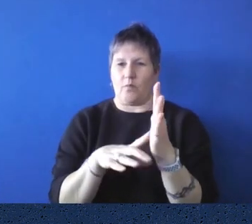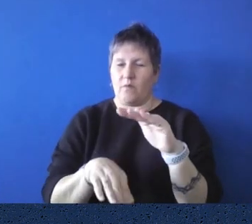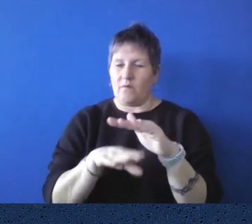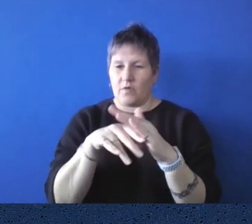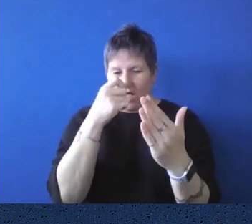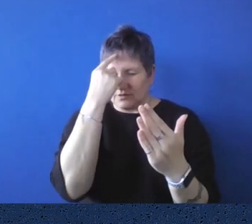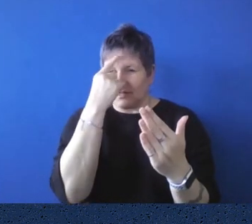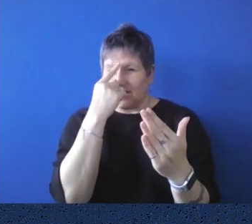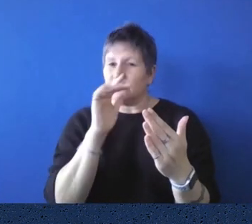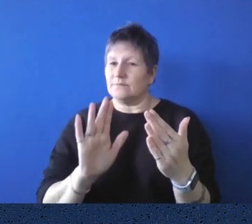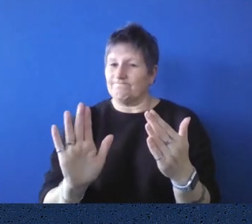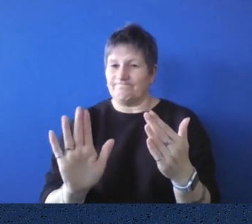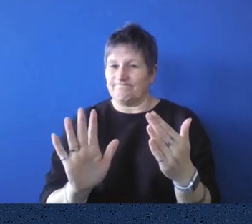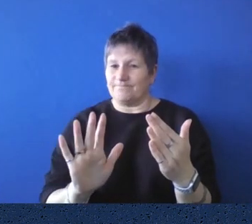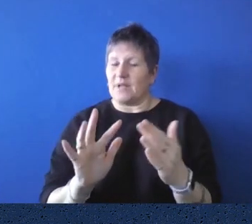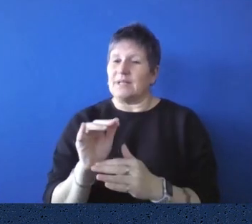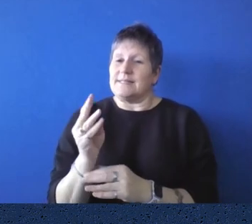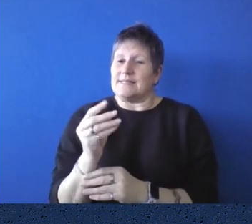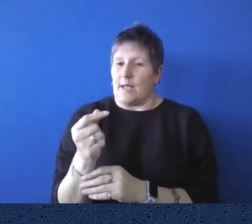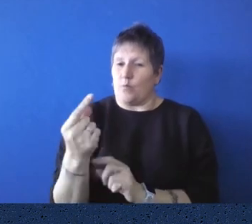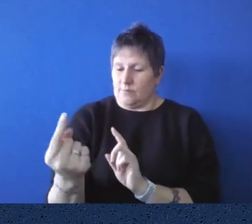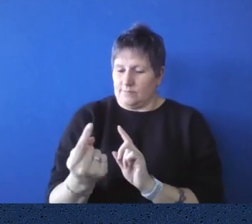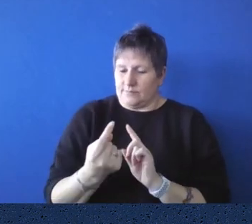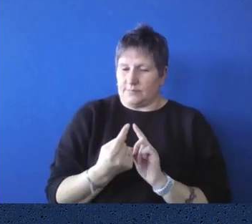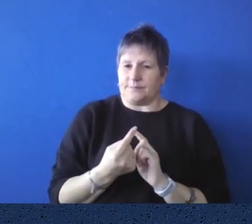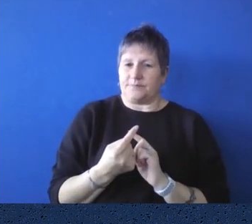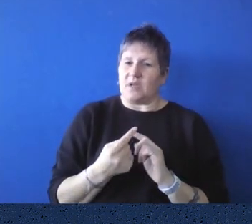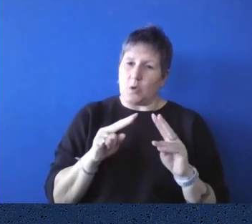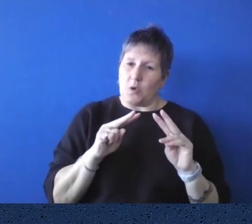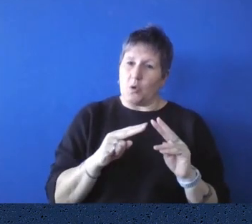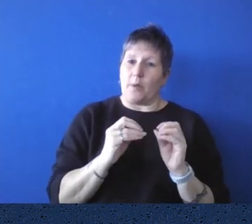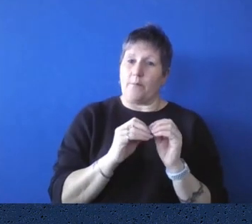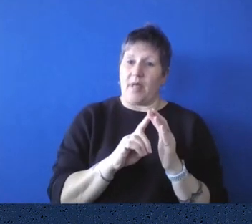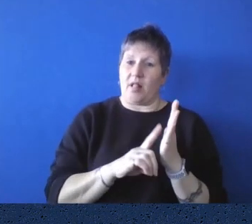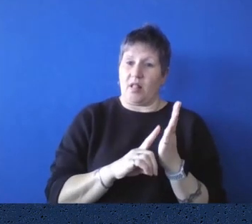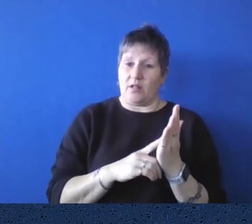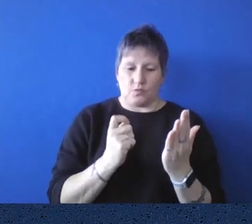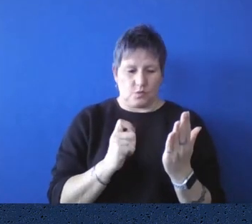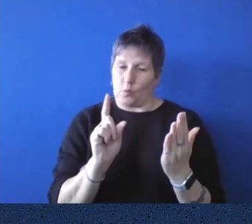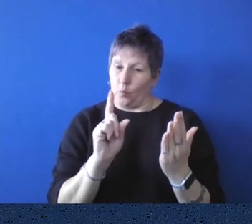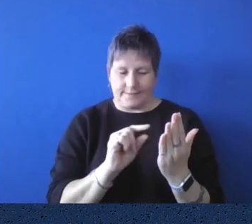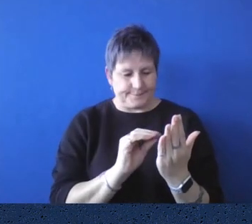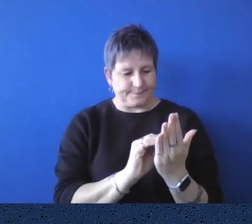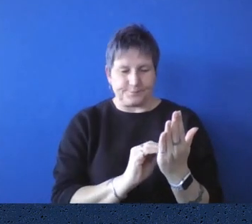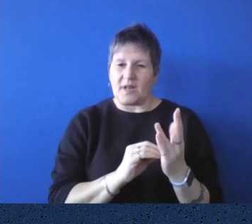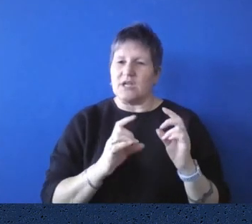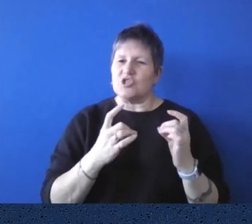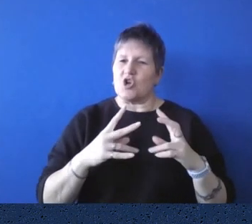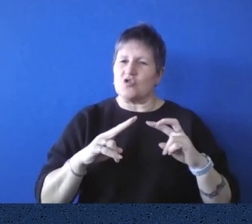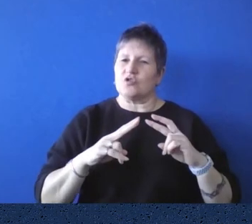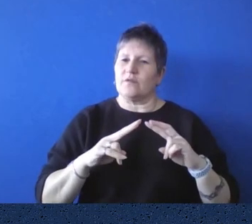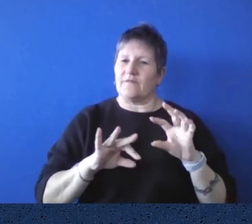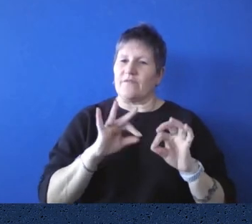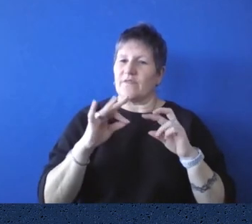do a lot of work. Uh, we look at the bills that are coming up and we write research papers, um,